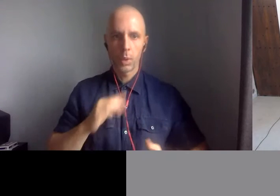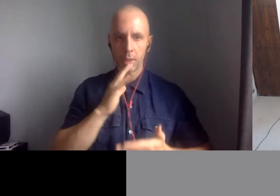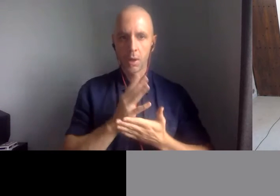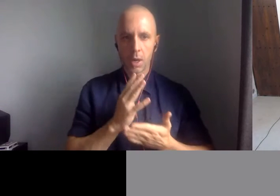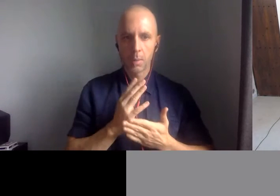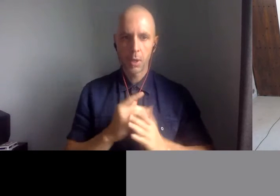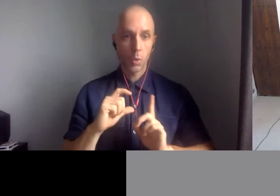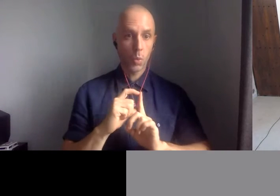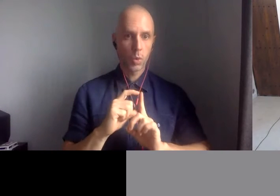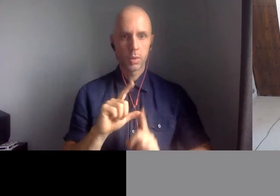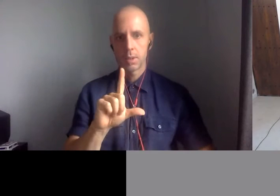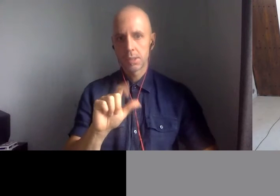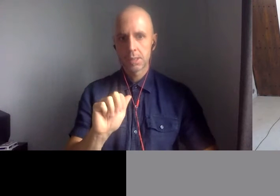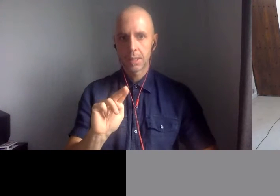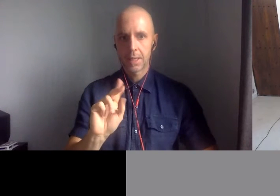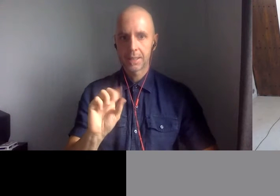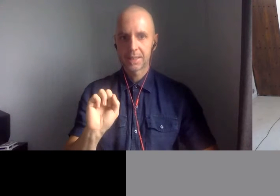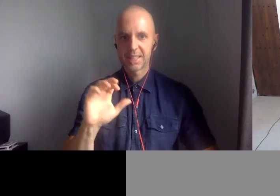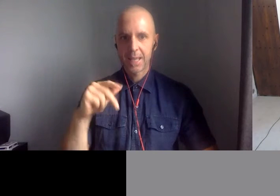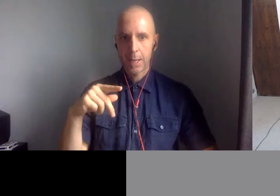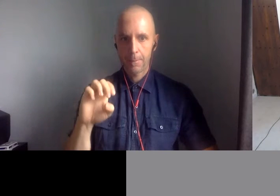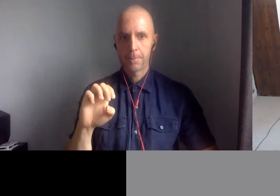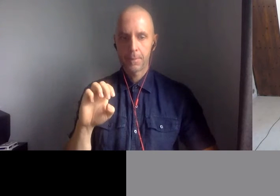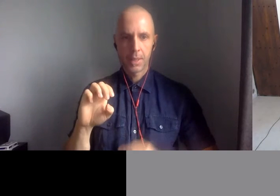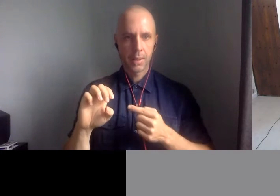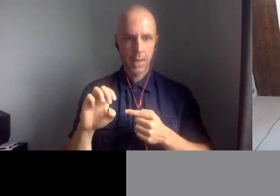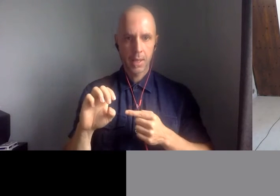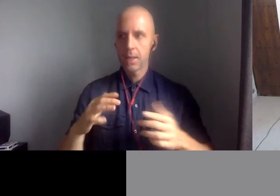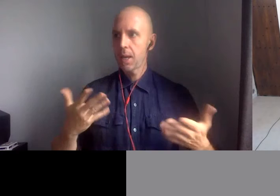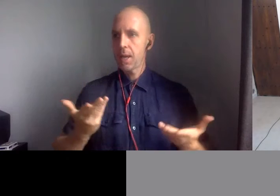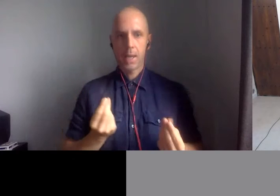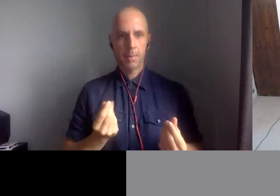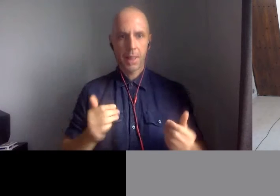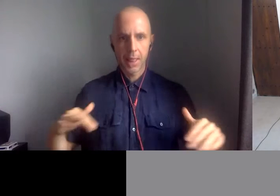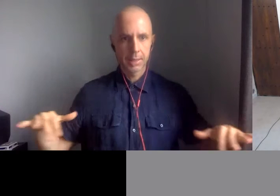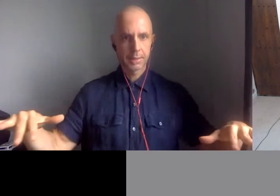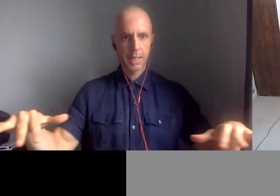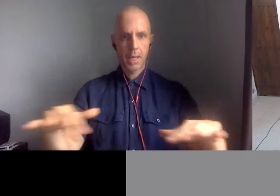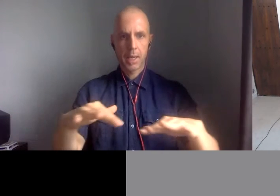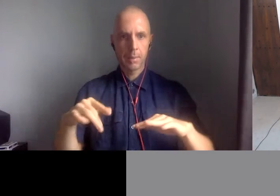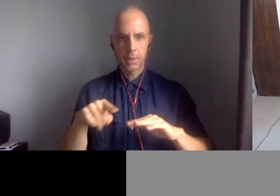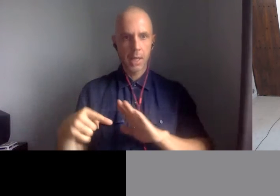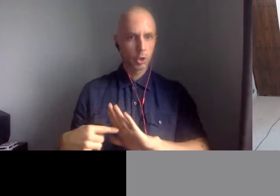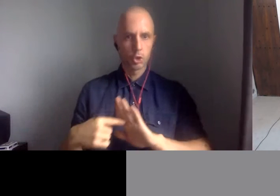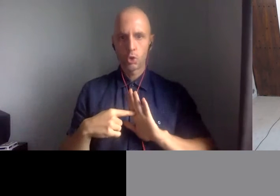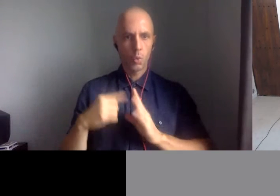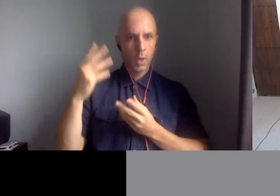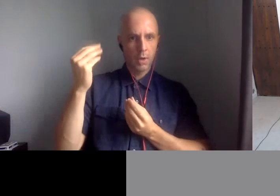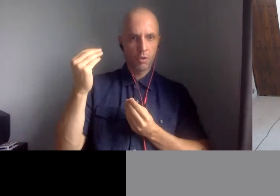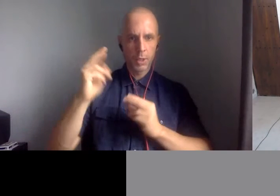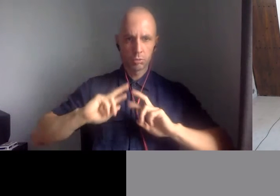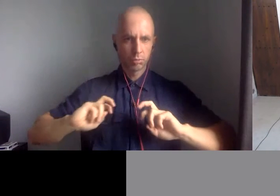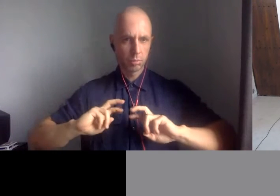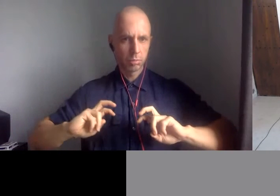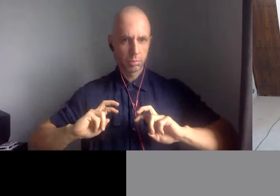signifying structure. What does the landscape tell us about us? And the students do a huge